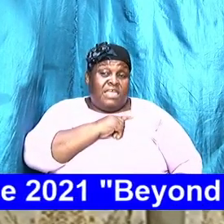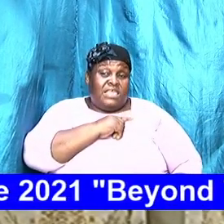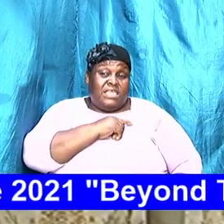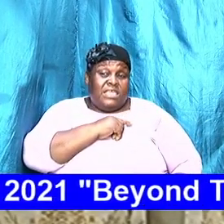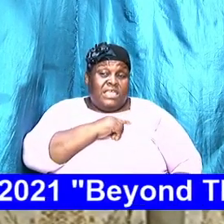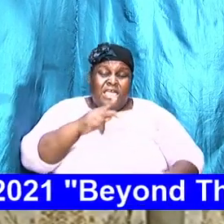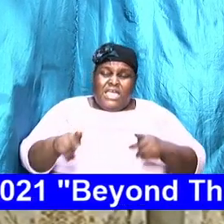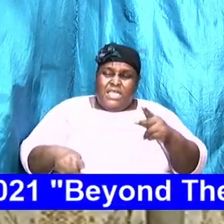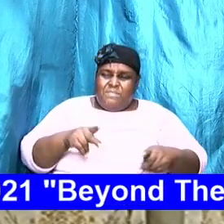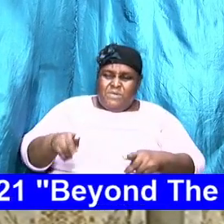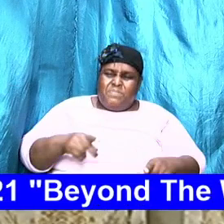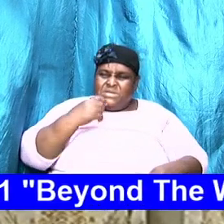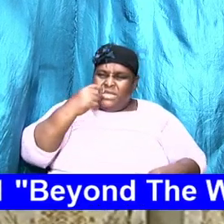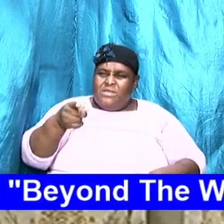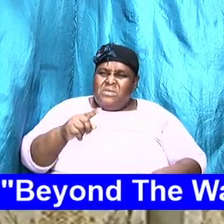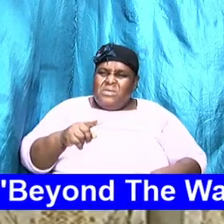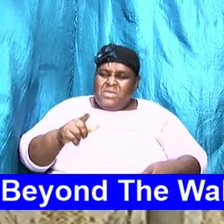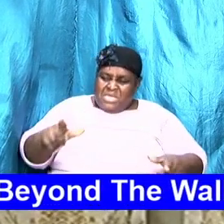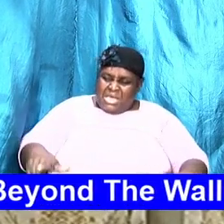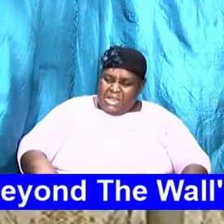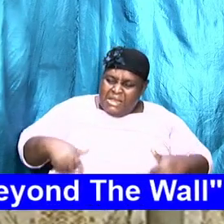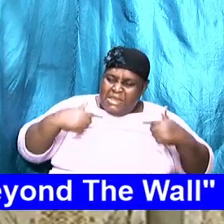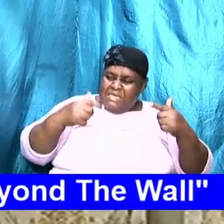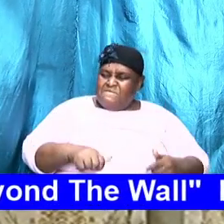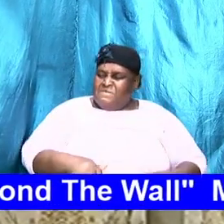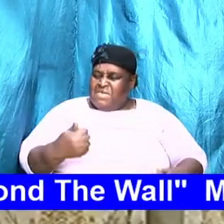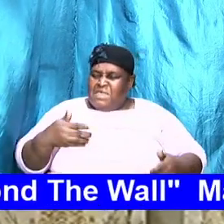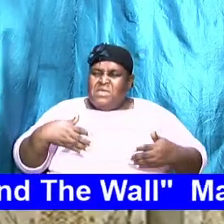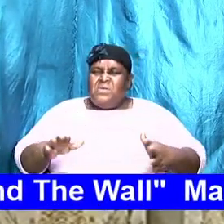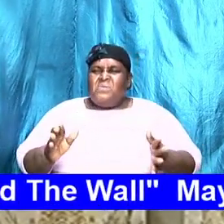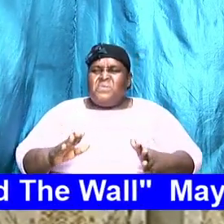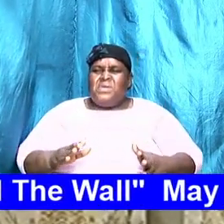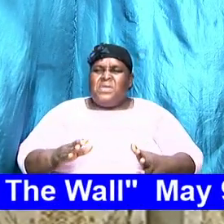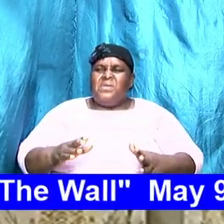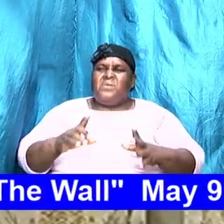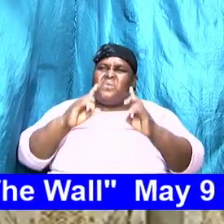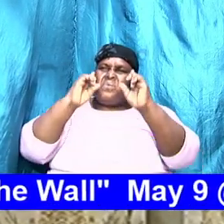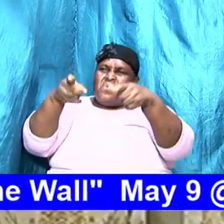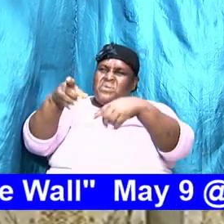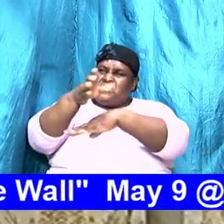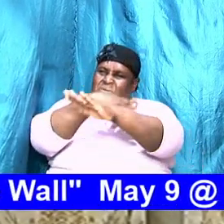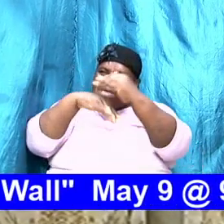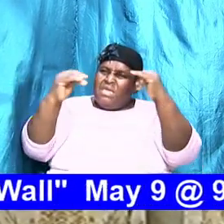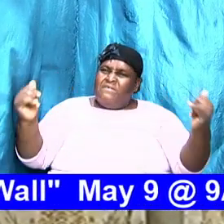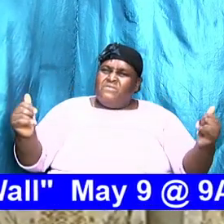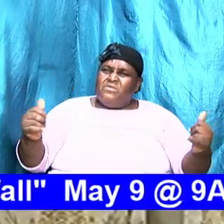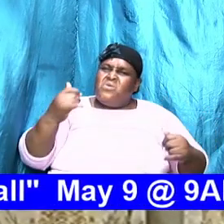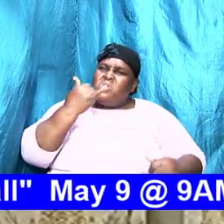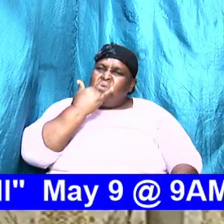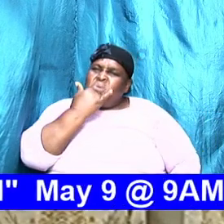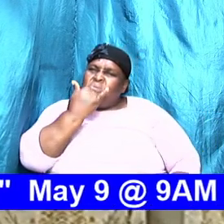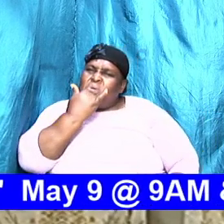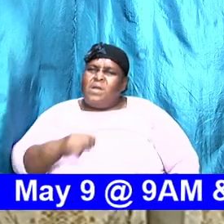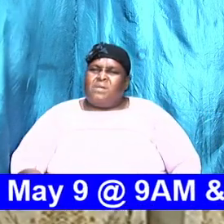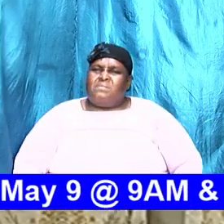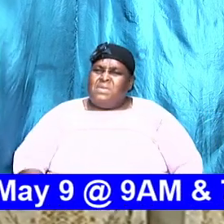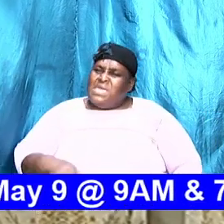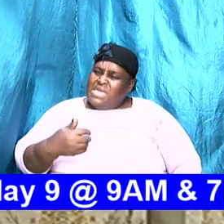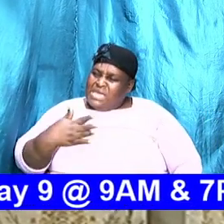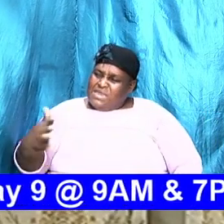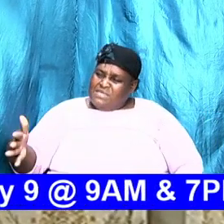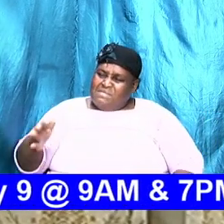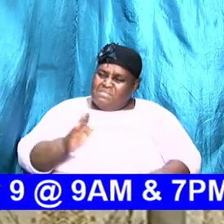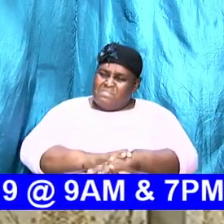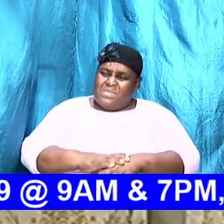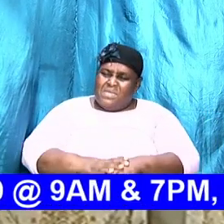telling you that you can't live anywhere and you're going to make it anyhow and if anything even go wrong when you're on your death bed just say Lord forgive